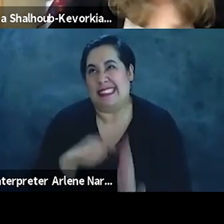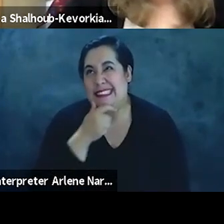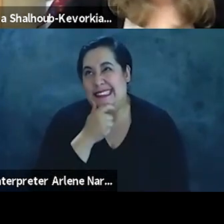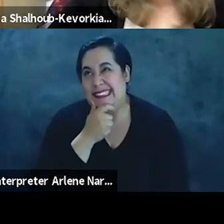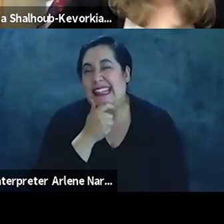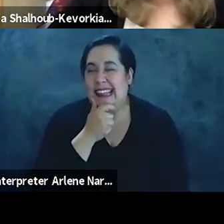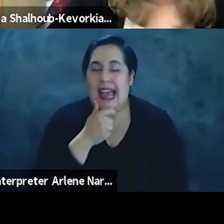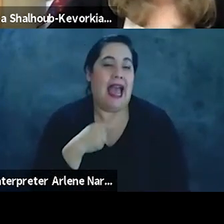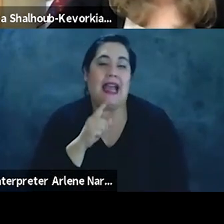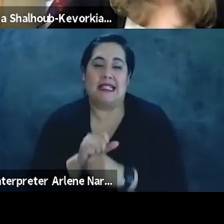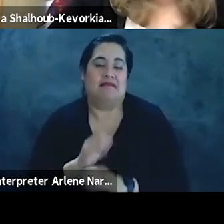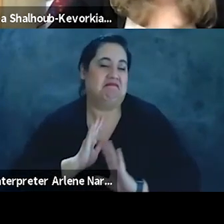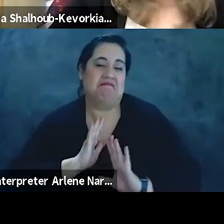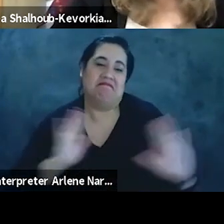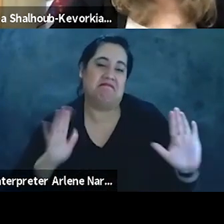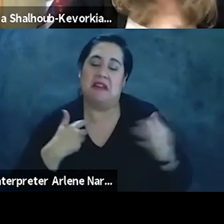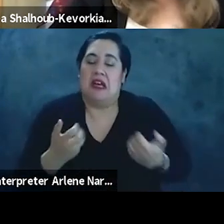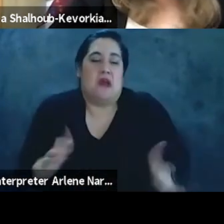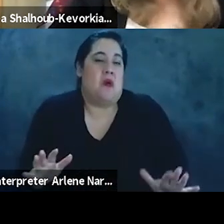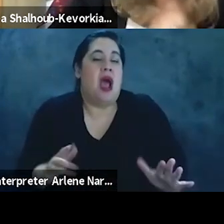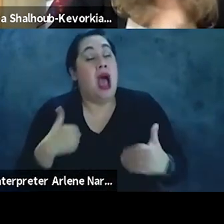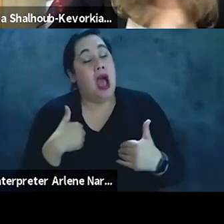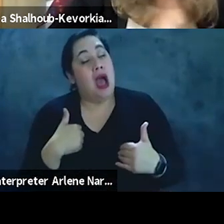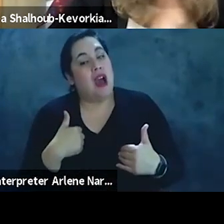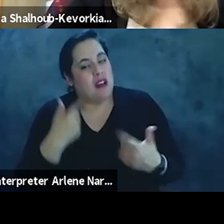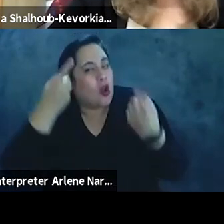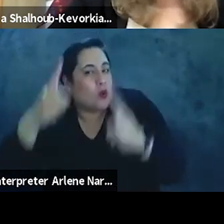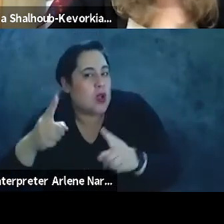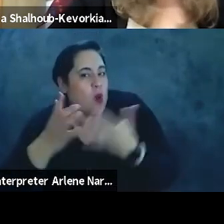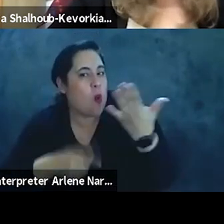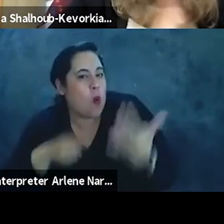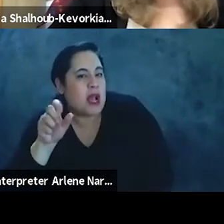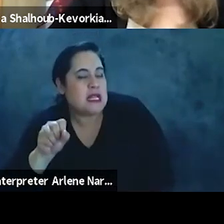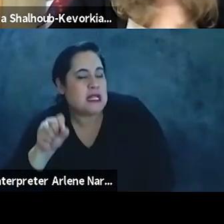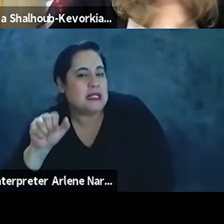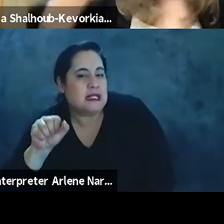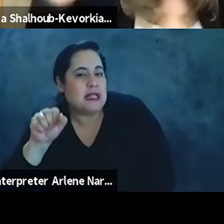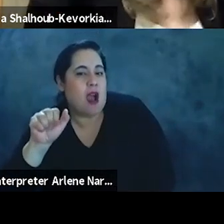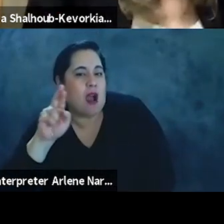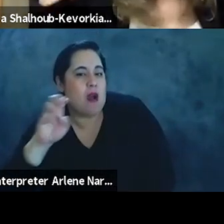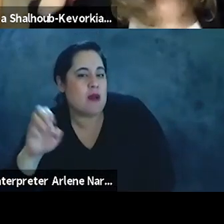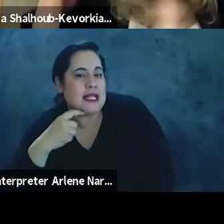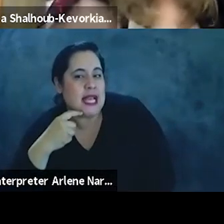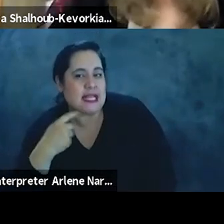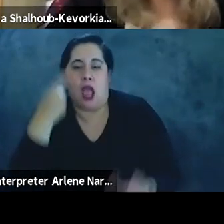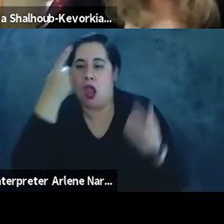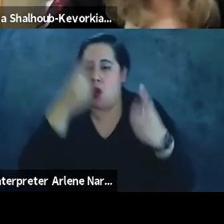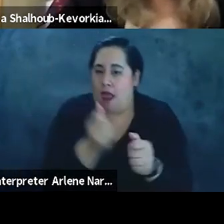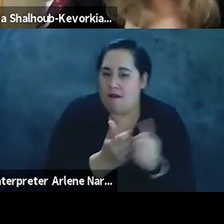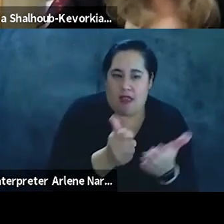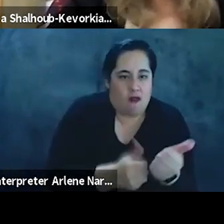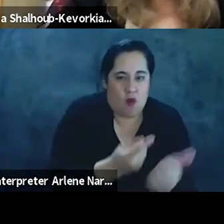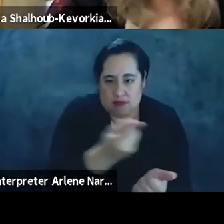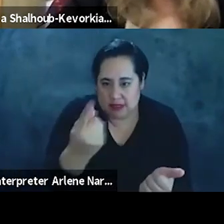don't want to, I mean, I agree with what Sari is saying. And I agree, like with, with everything that everybody